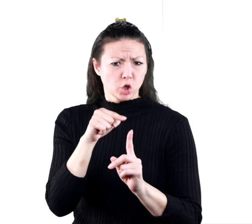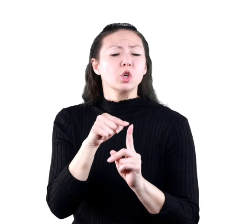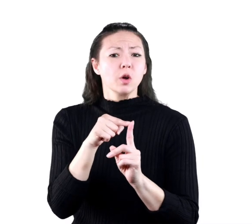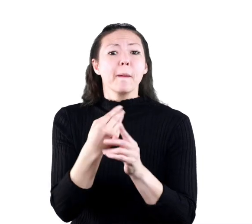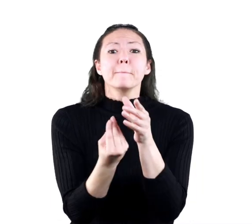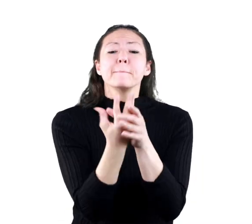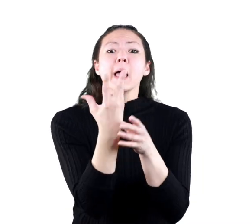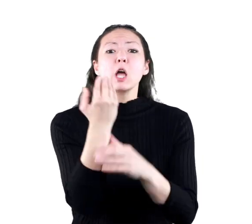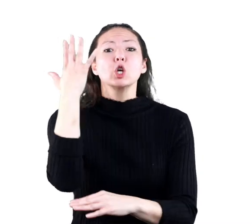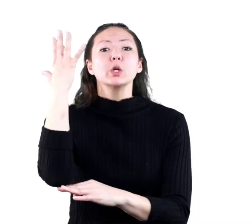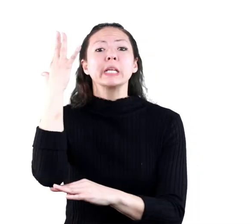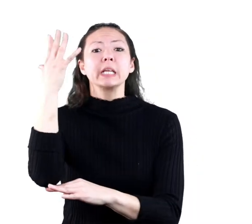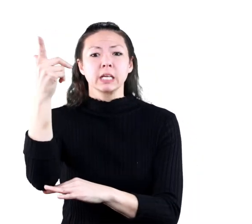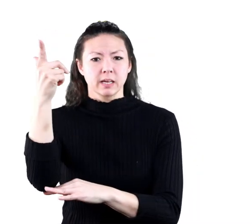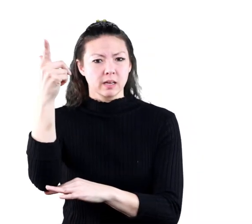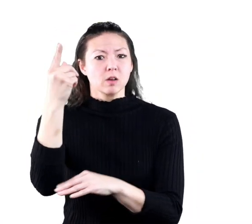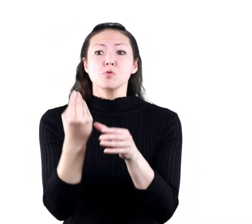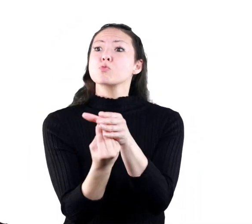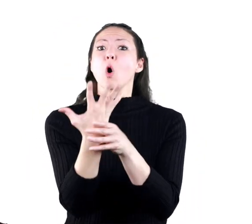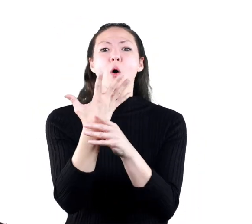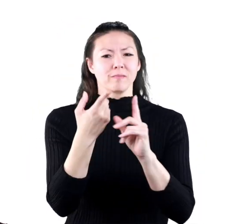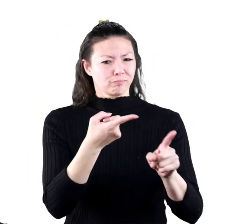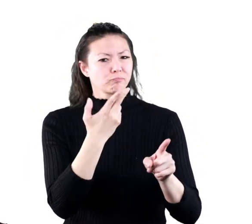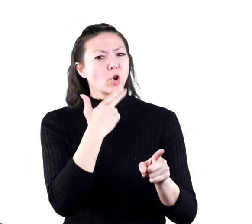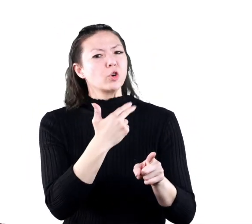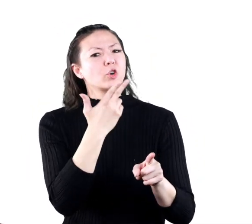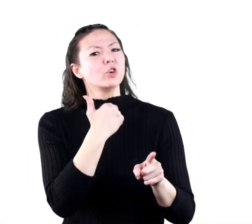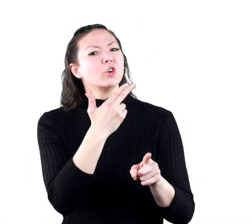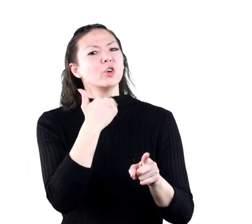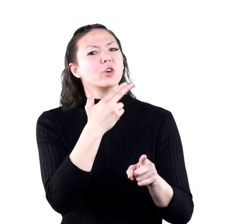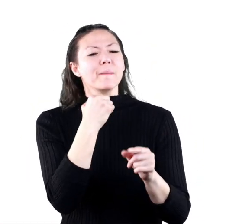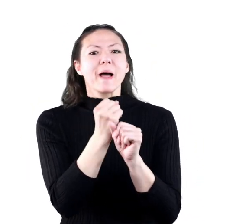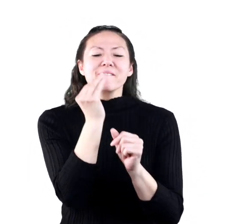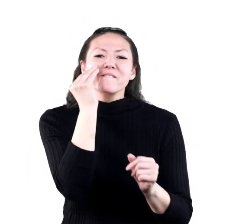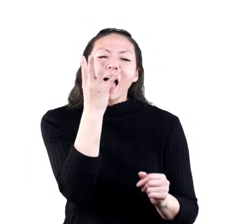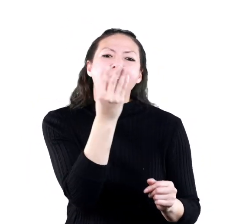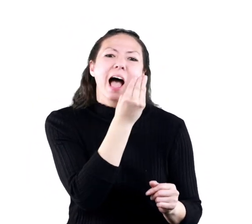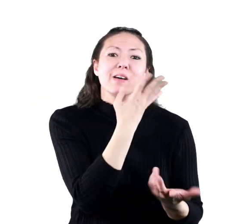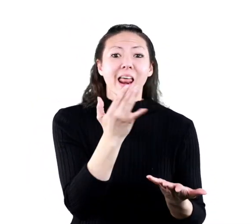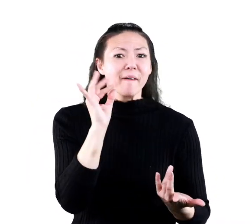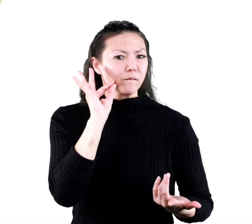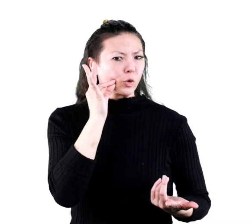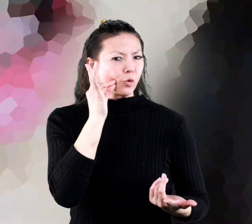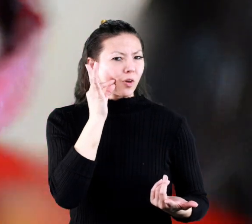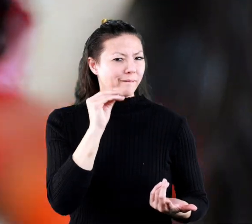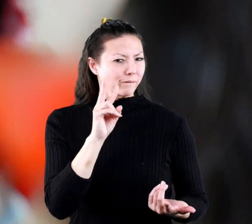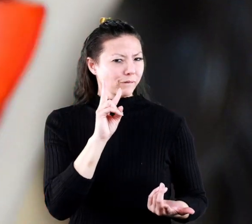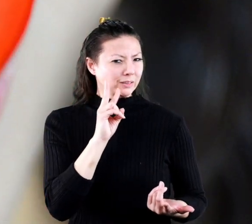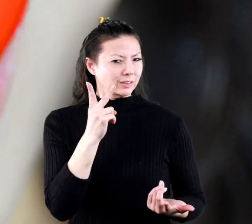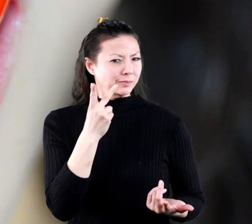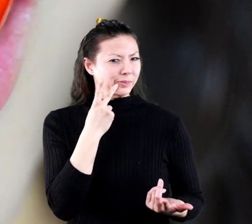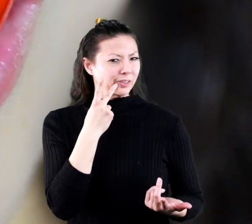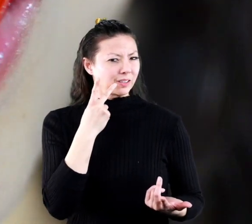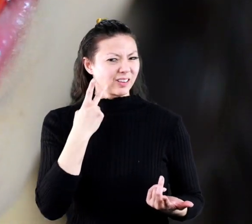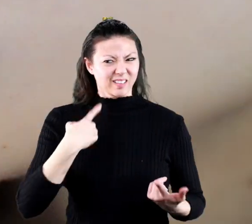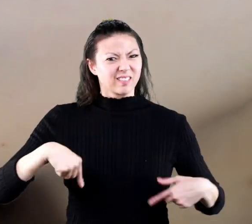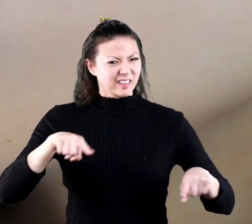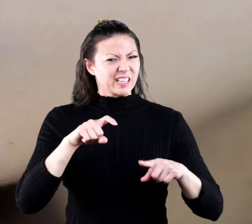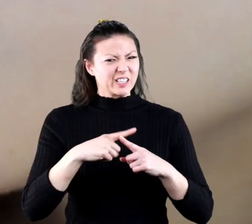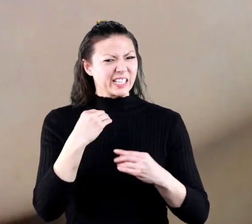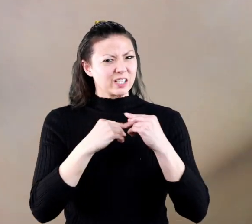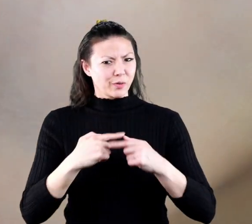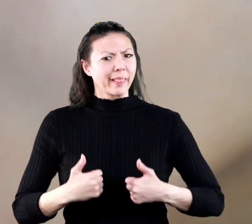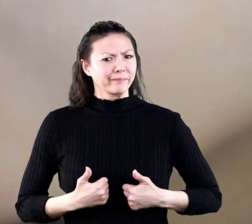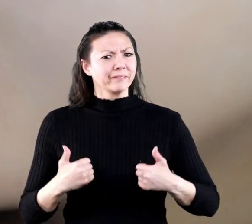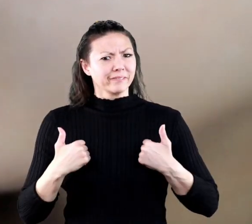plants and trees use these sugars to grow and make flowers and fruit and vegetables the things we need to